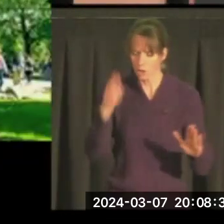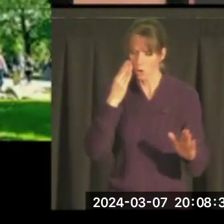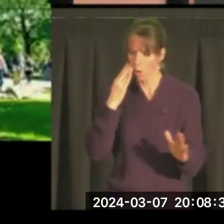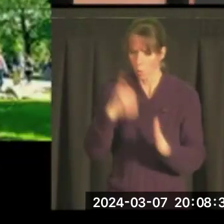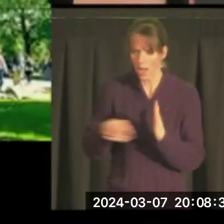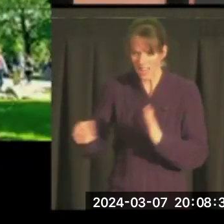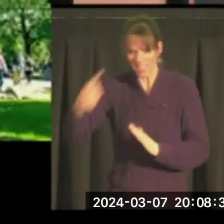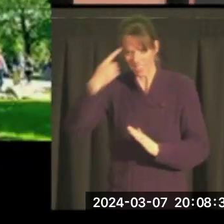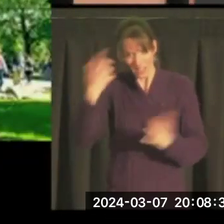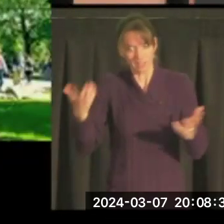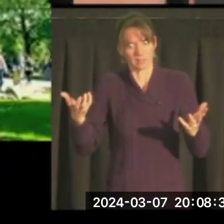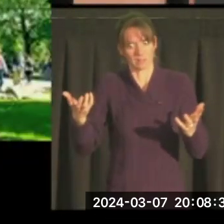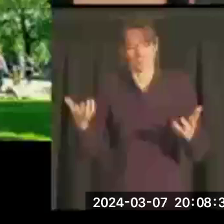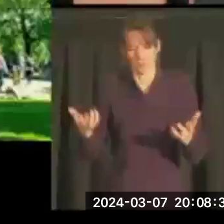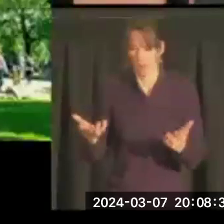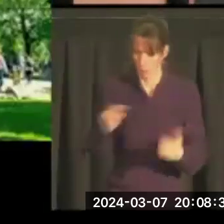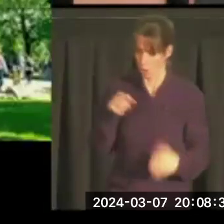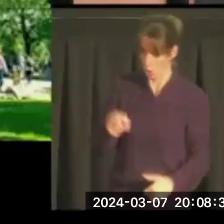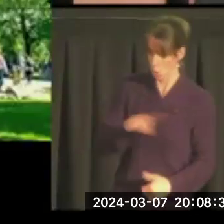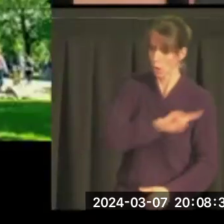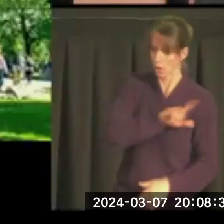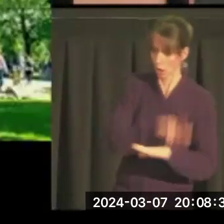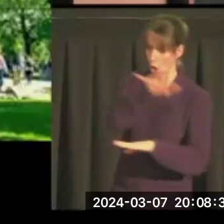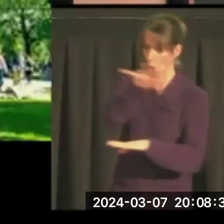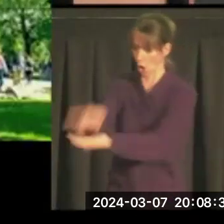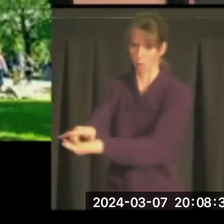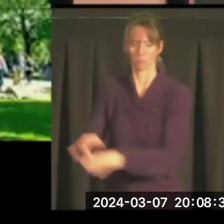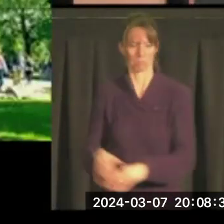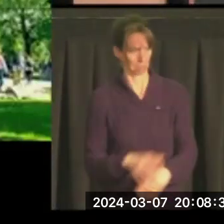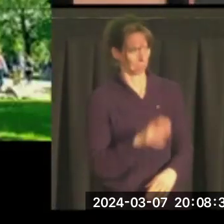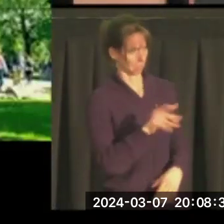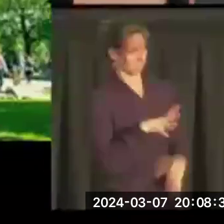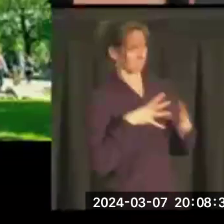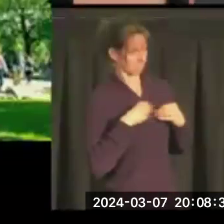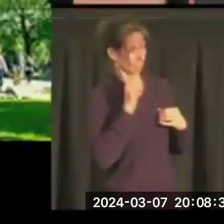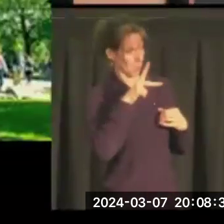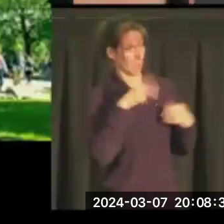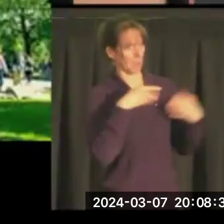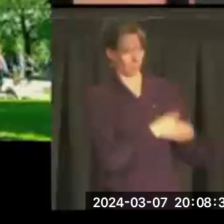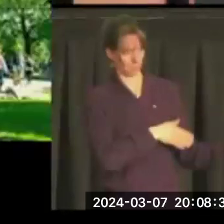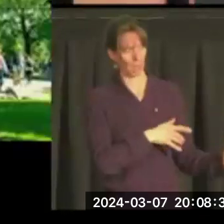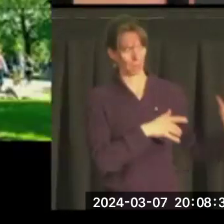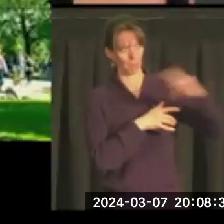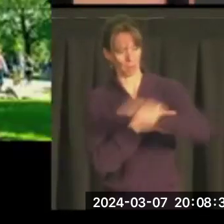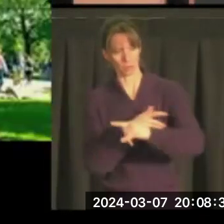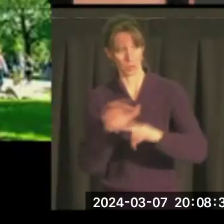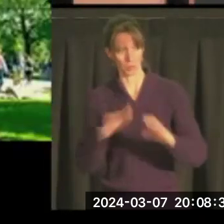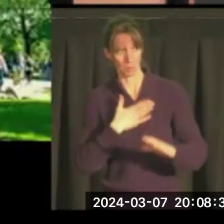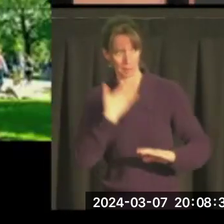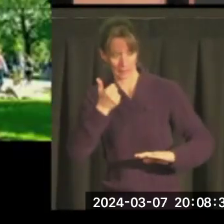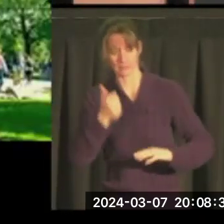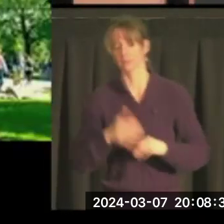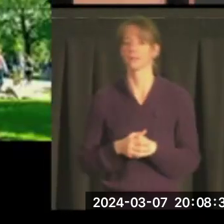he really thinks. And I want you to go. And I said, all right, I'll do my best.